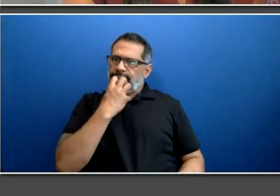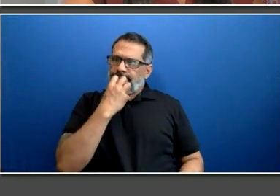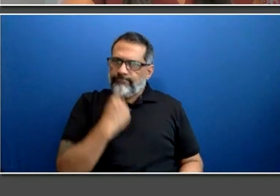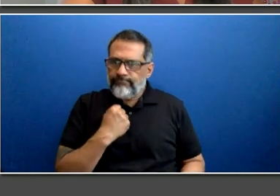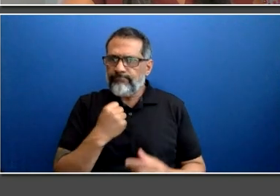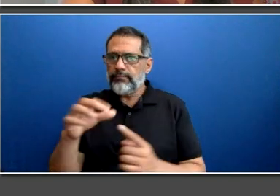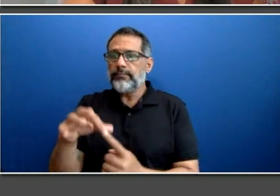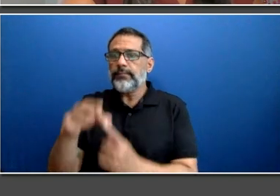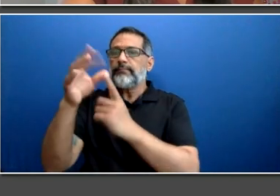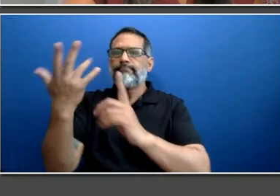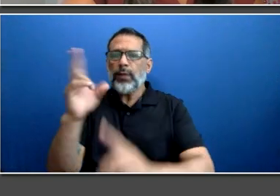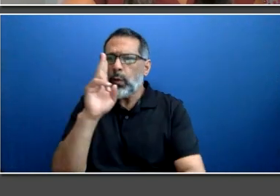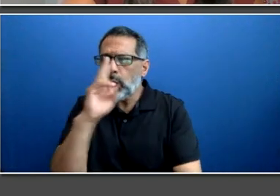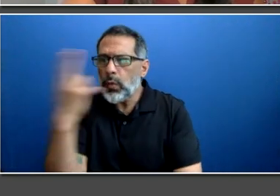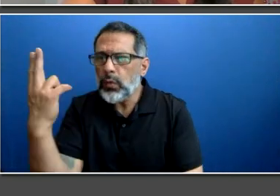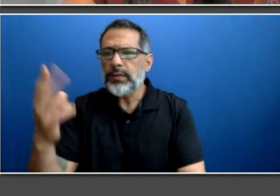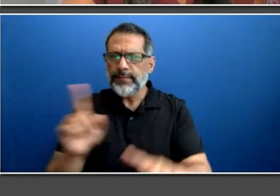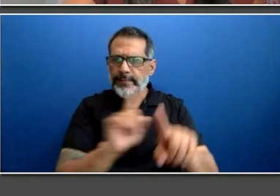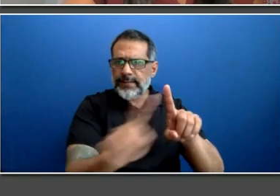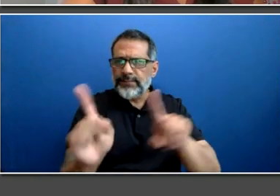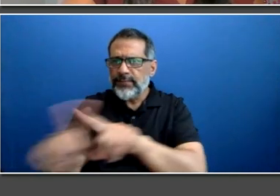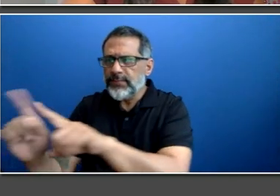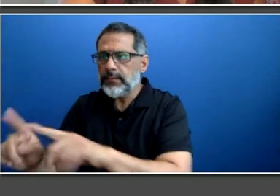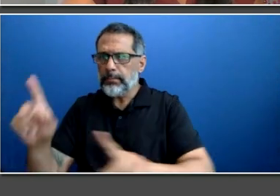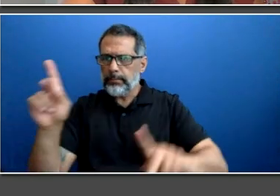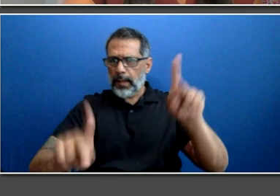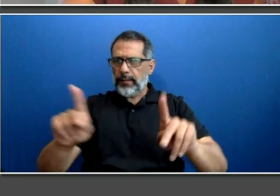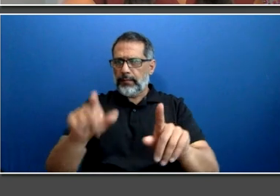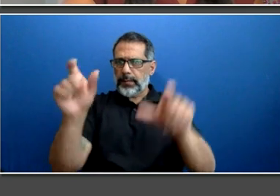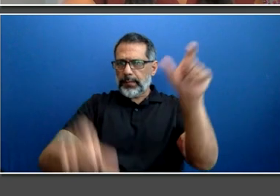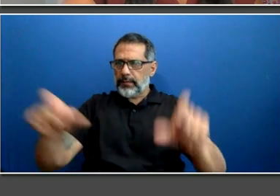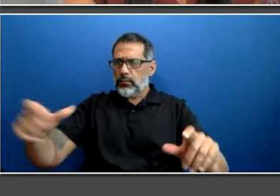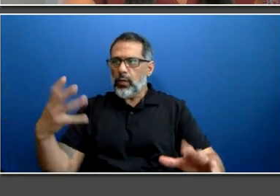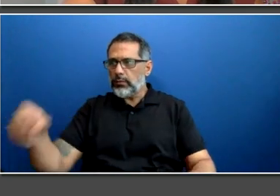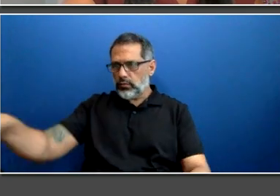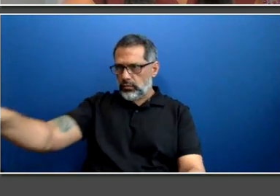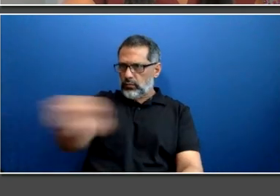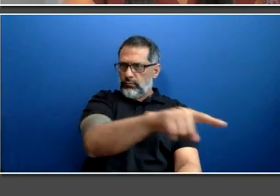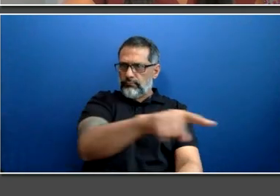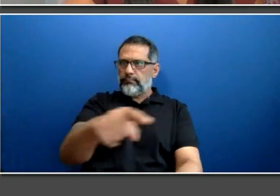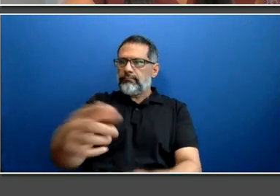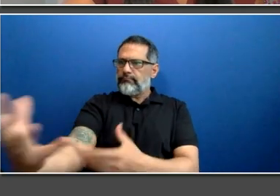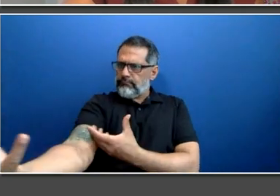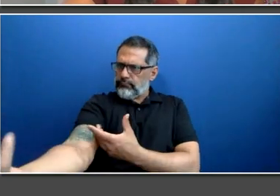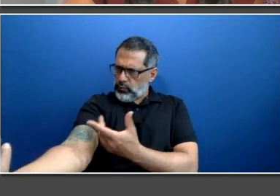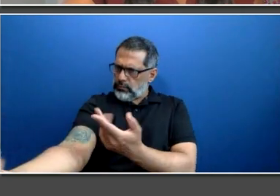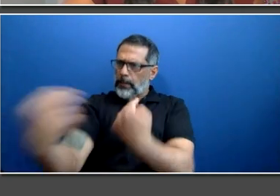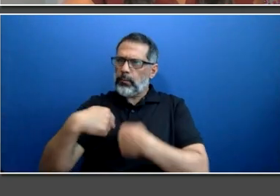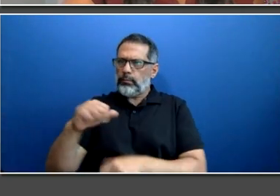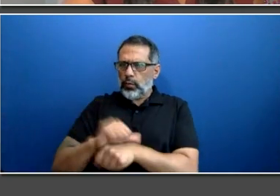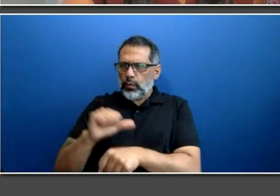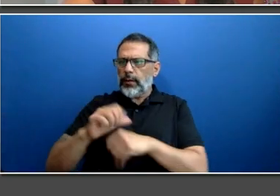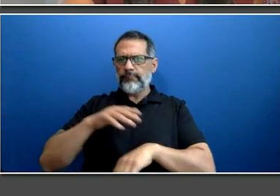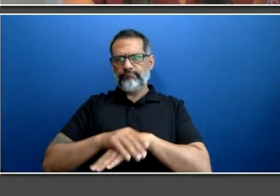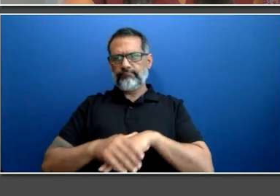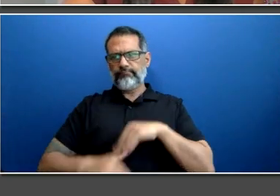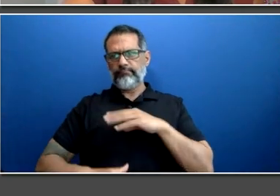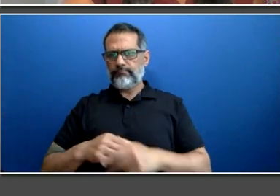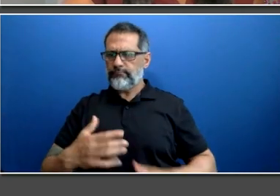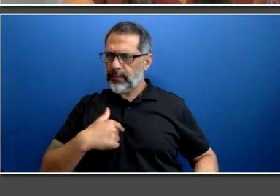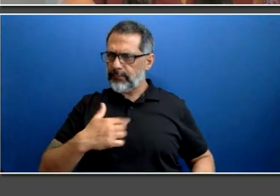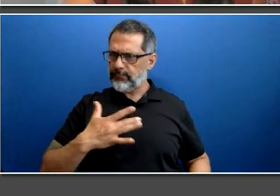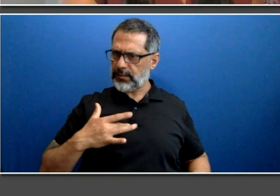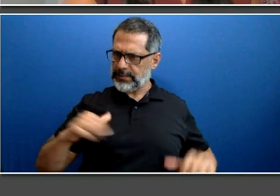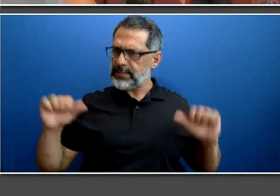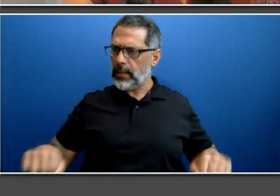comfortable being their authentic self while at work and obviously as they move around in this world. The organization